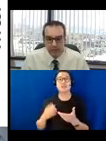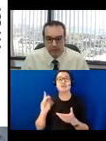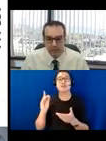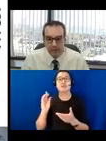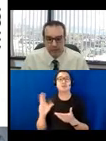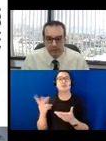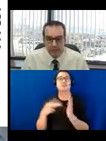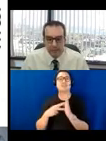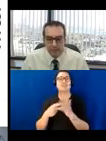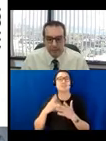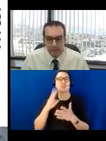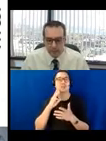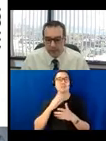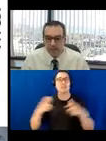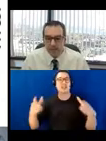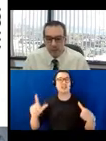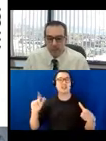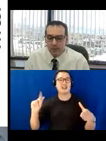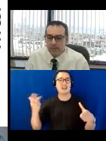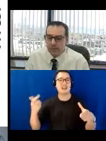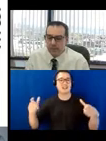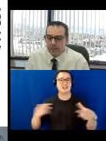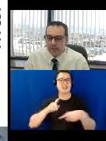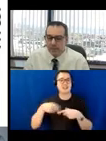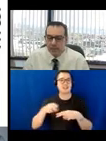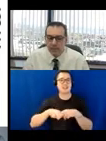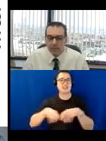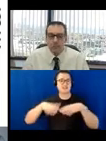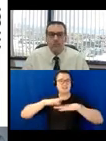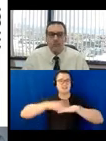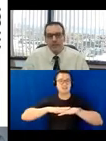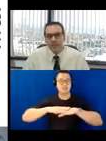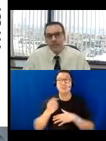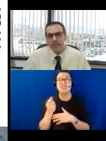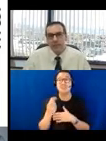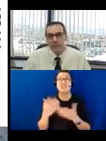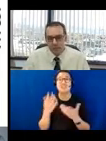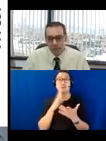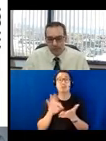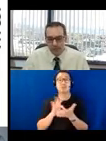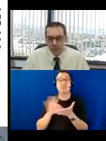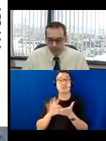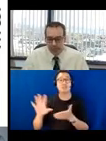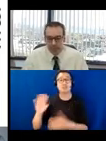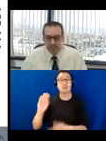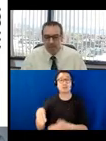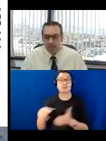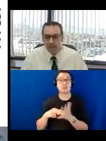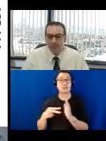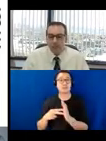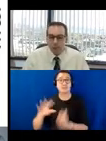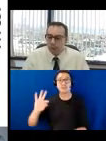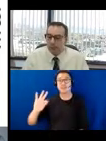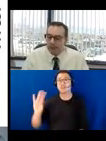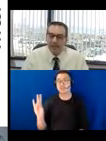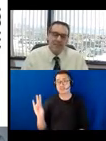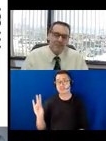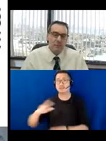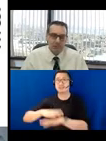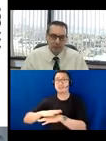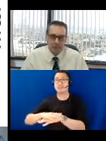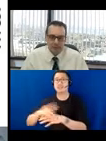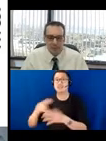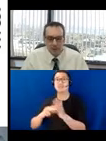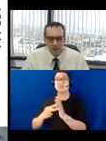lake. Using that formula of 5%, this would translate to needing from the 97, we need 4.9